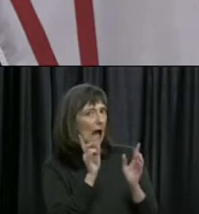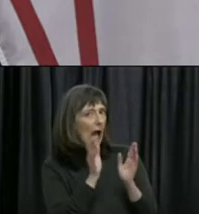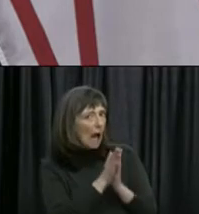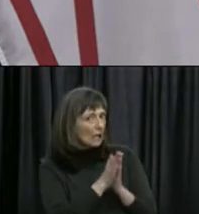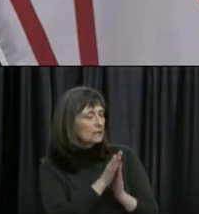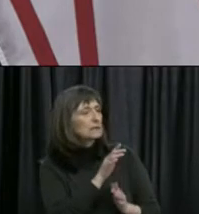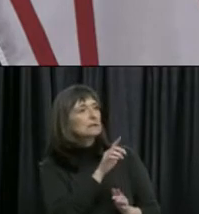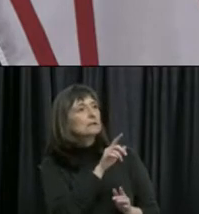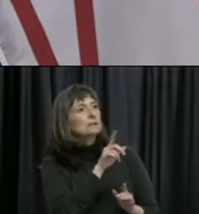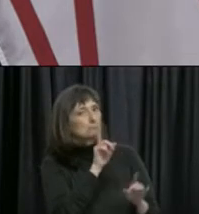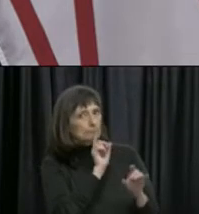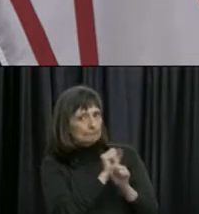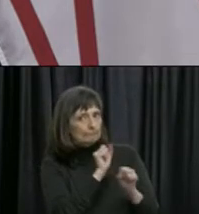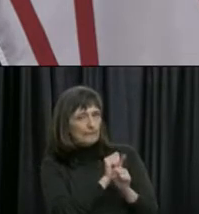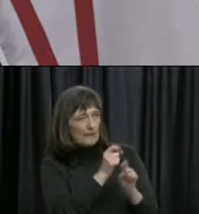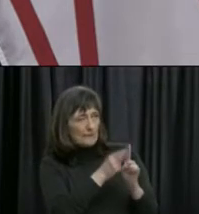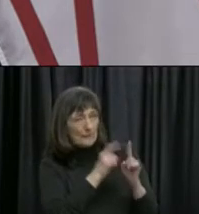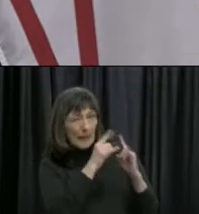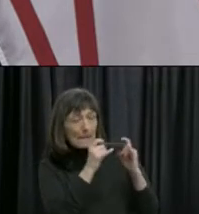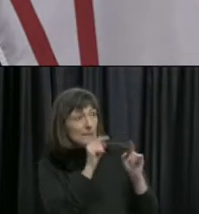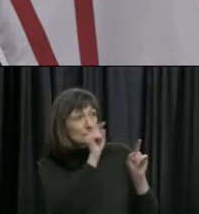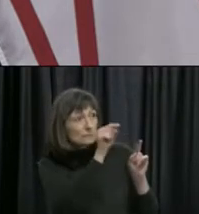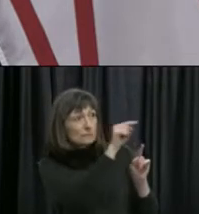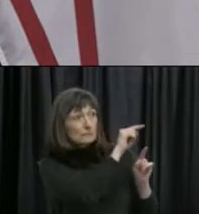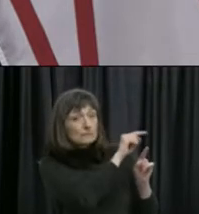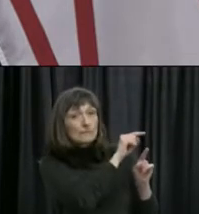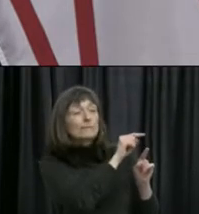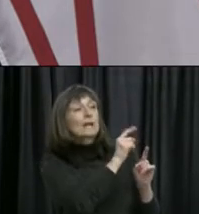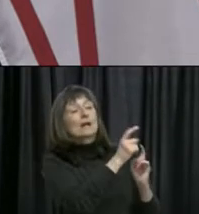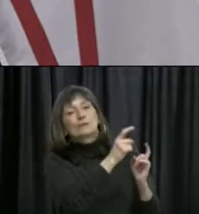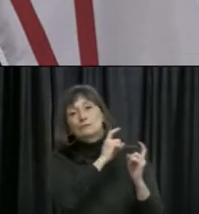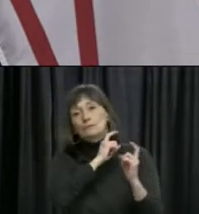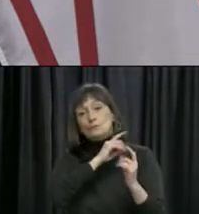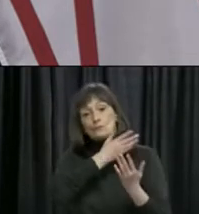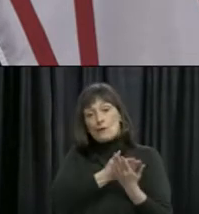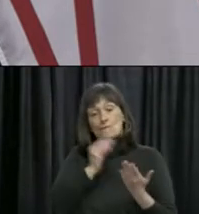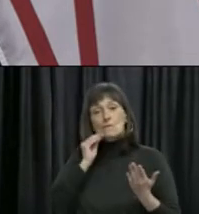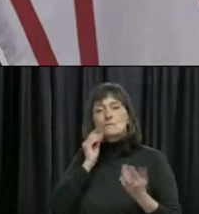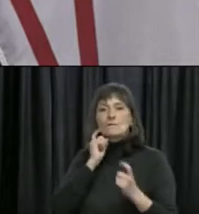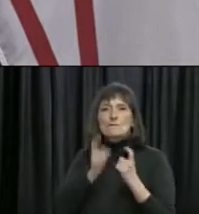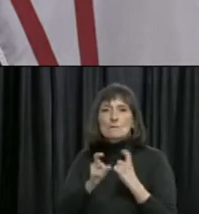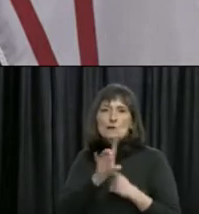identify themselves, to call 811, and to get tested.